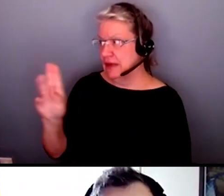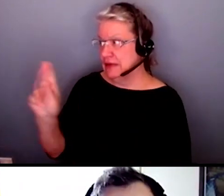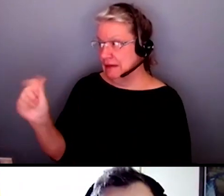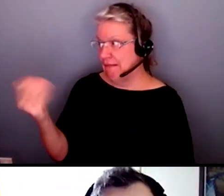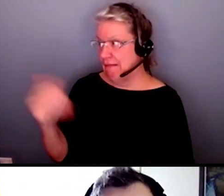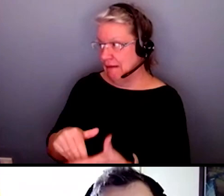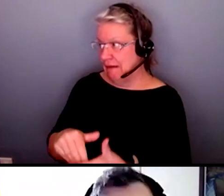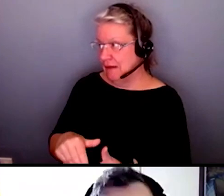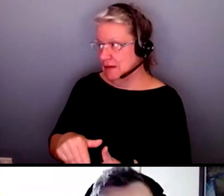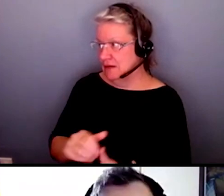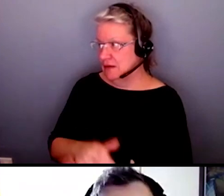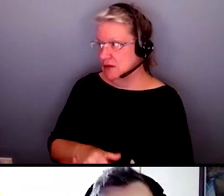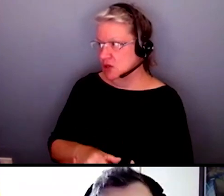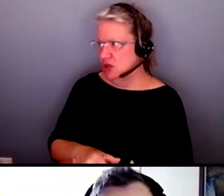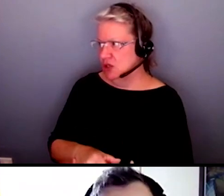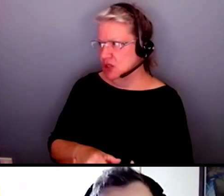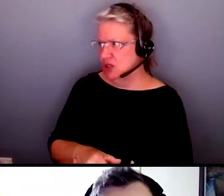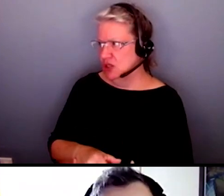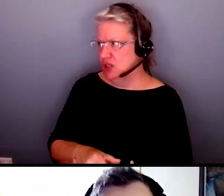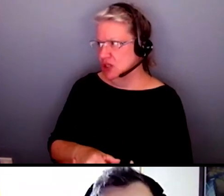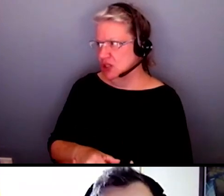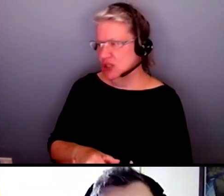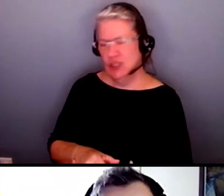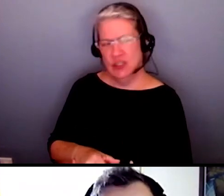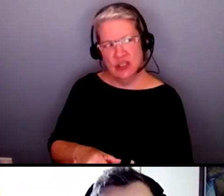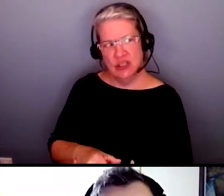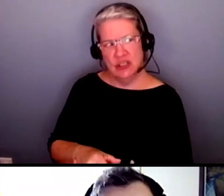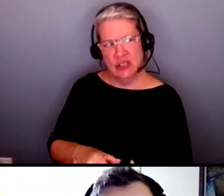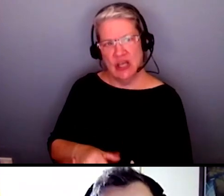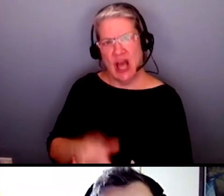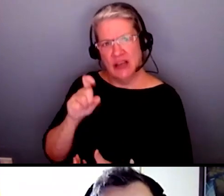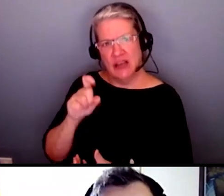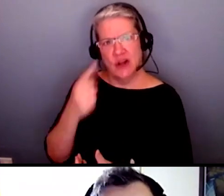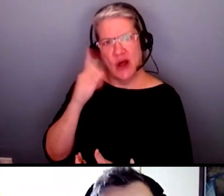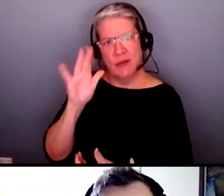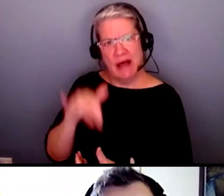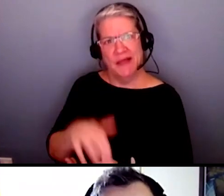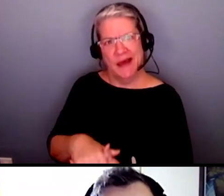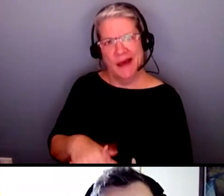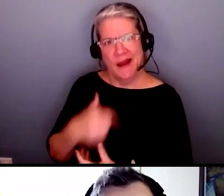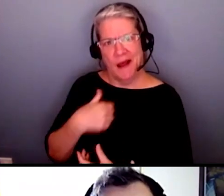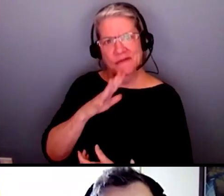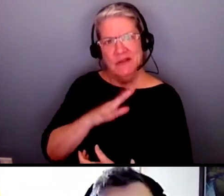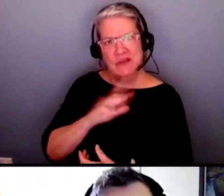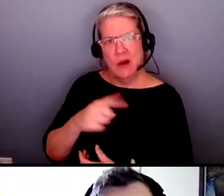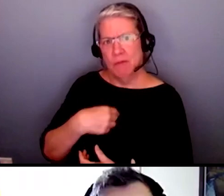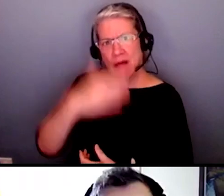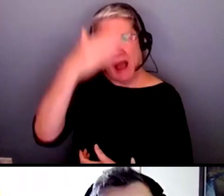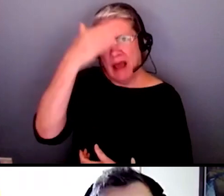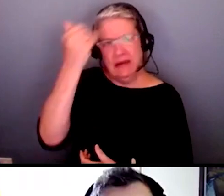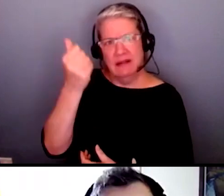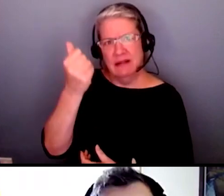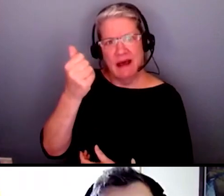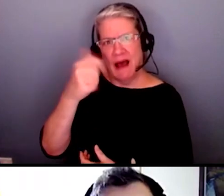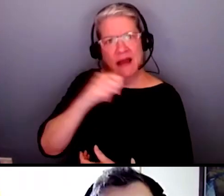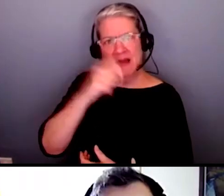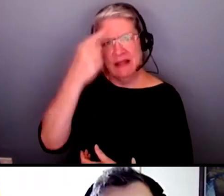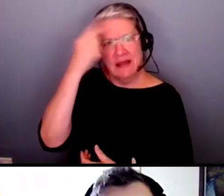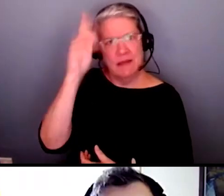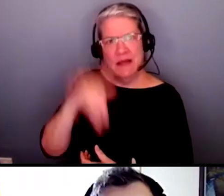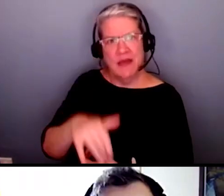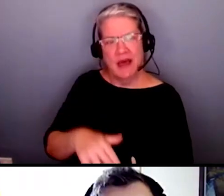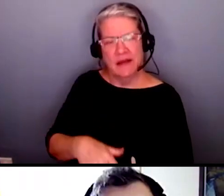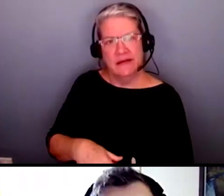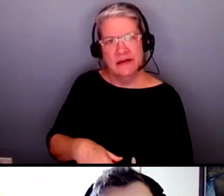as a 51 woman probably should have thought about that i never thought that they were as invasive as